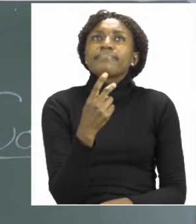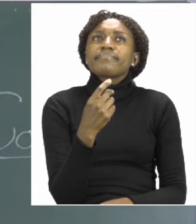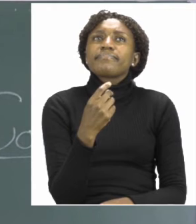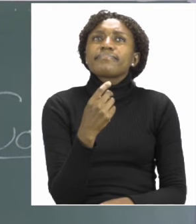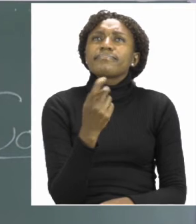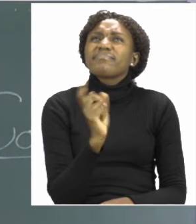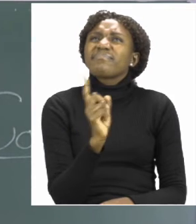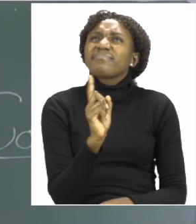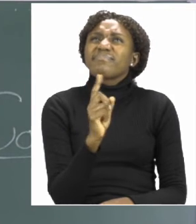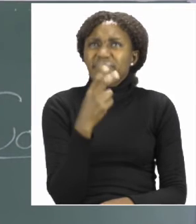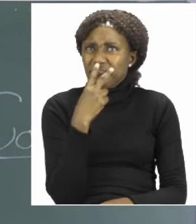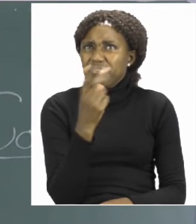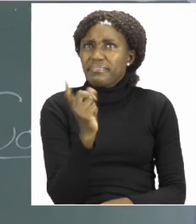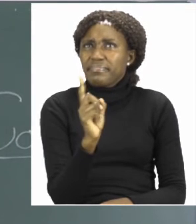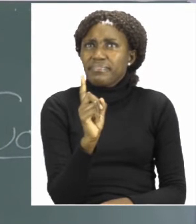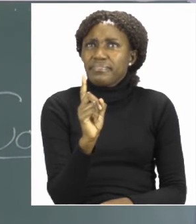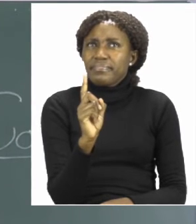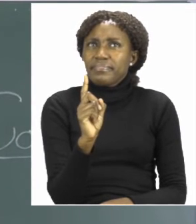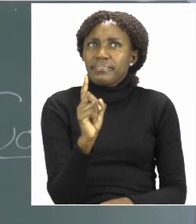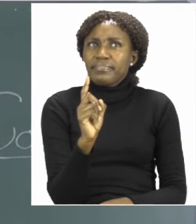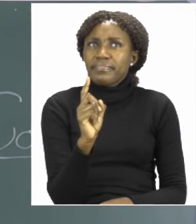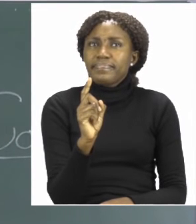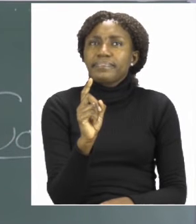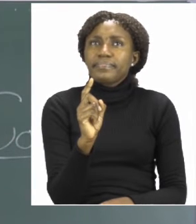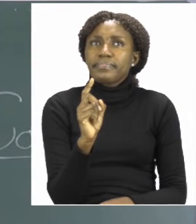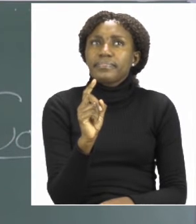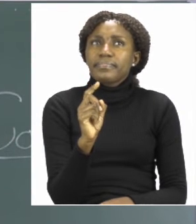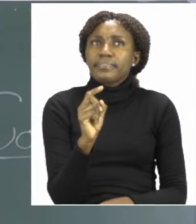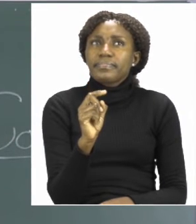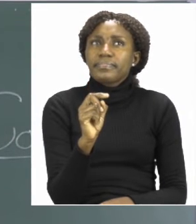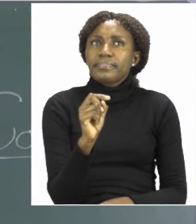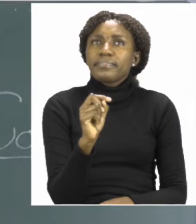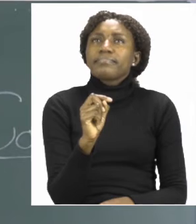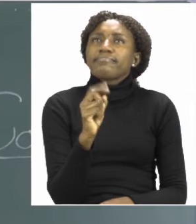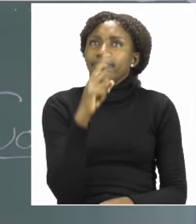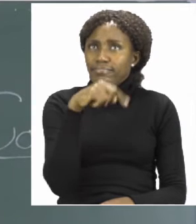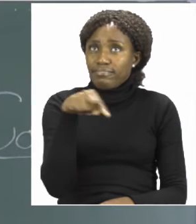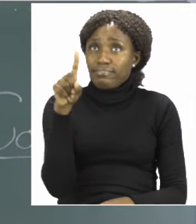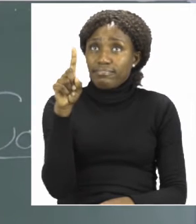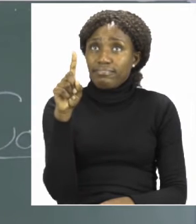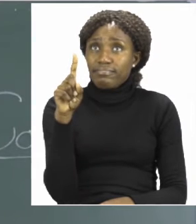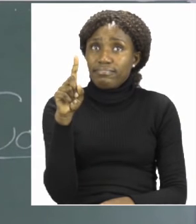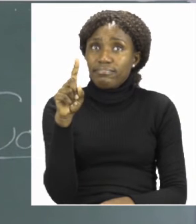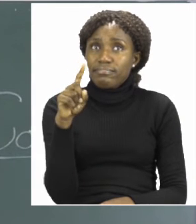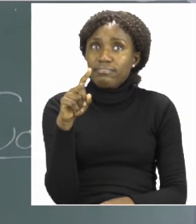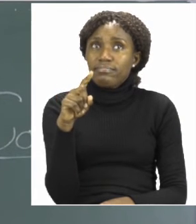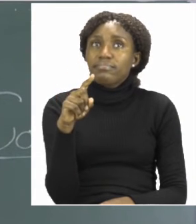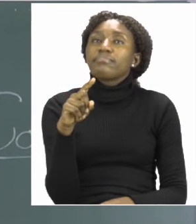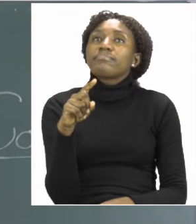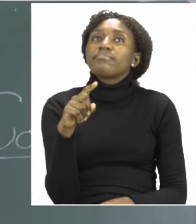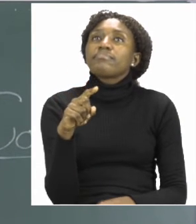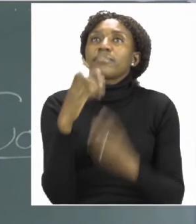what do you see here? That's right everyone. This is a picture